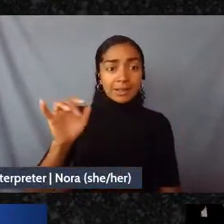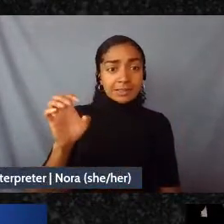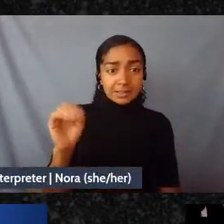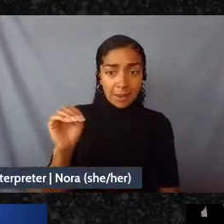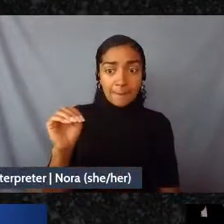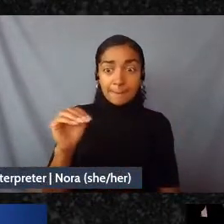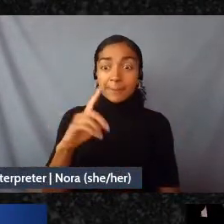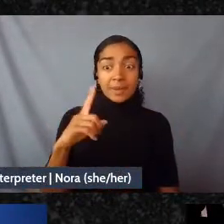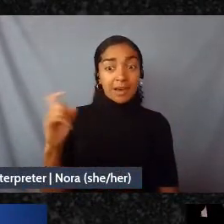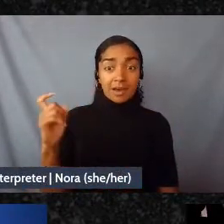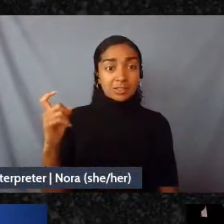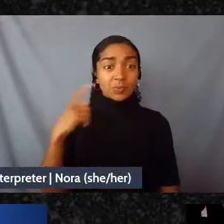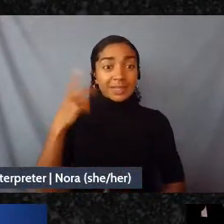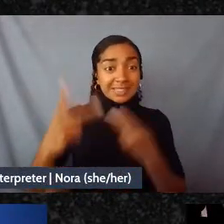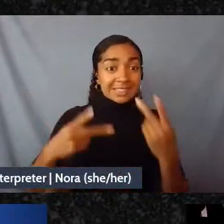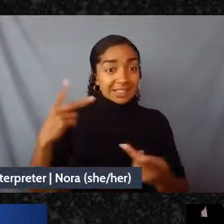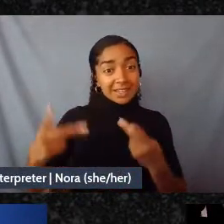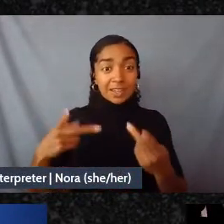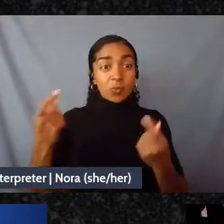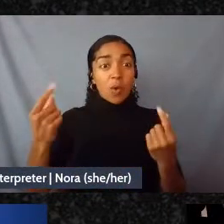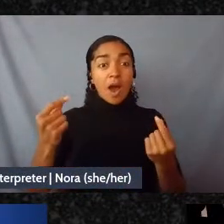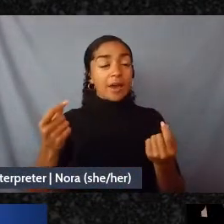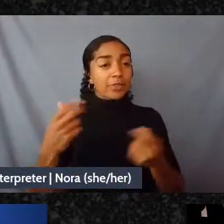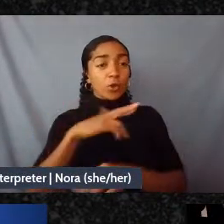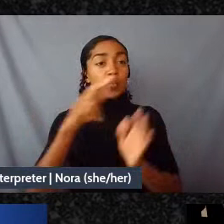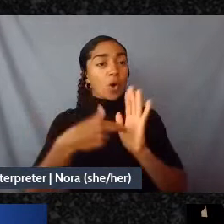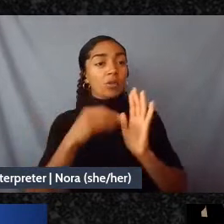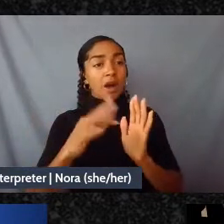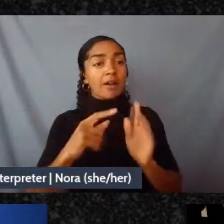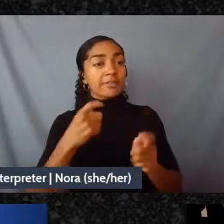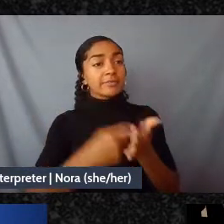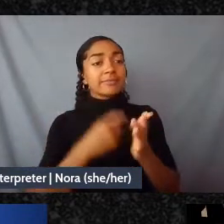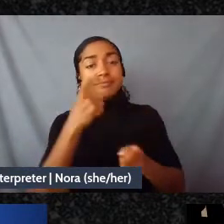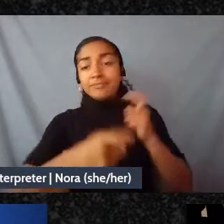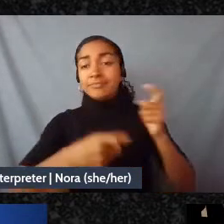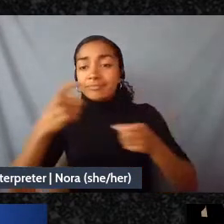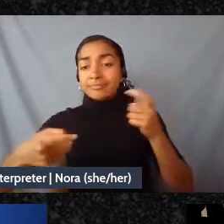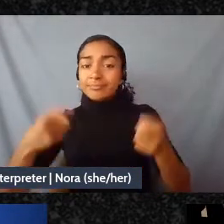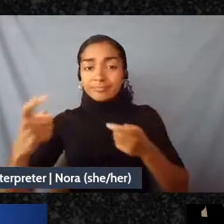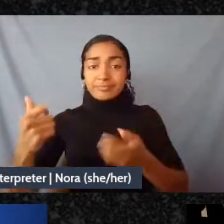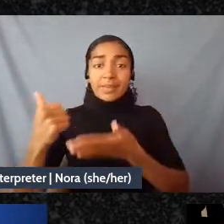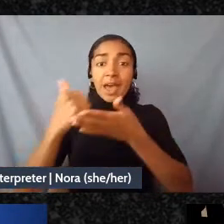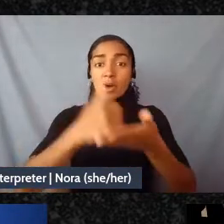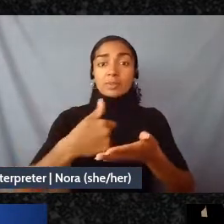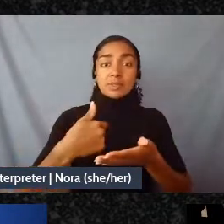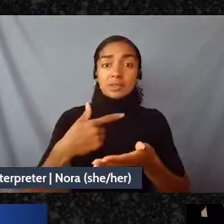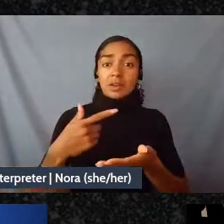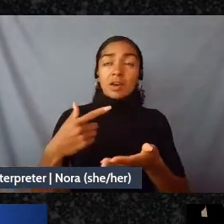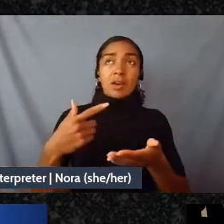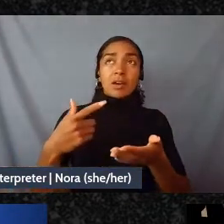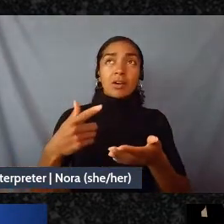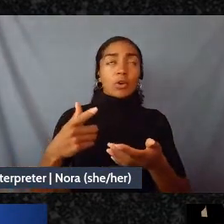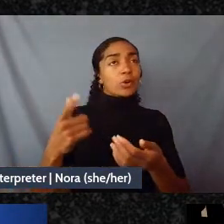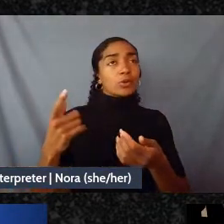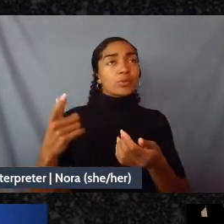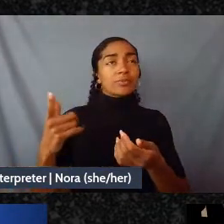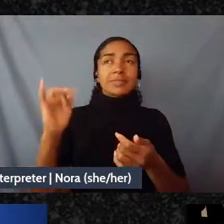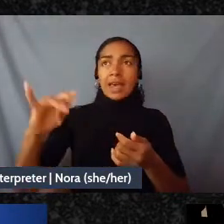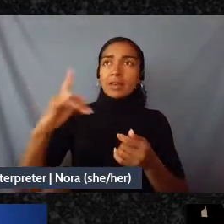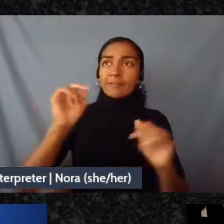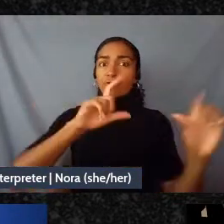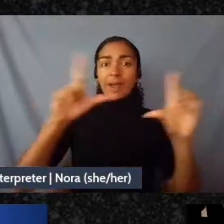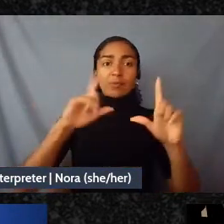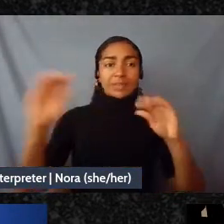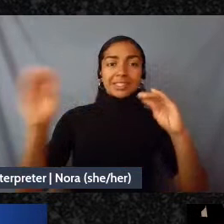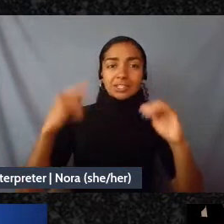mention the role that philanthropy plays in teaching us that capitalism is the only way to do movement even though we know